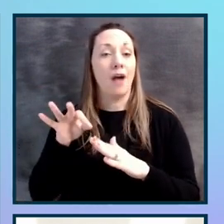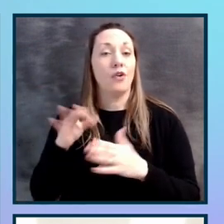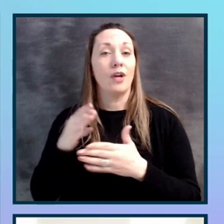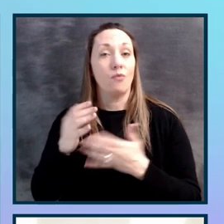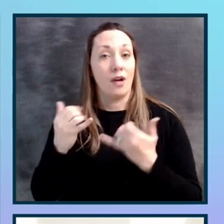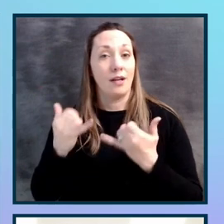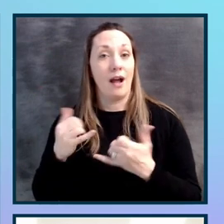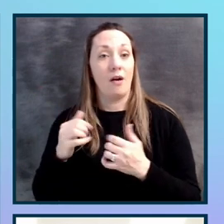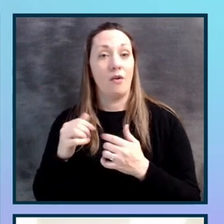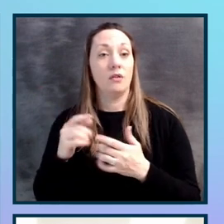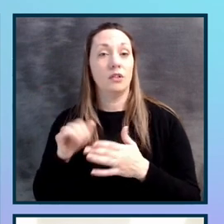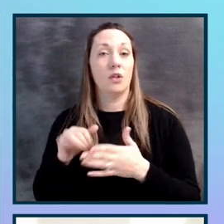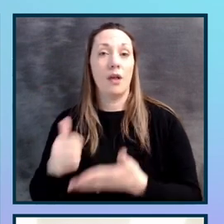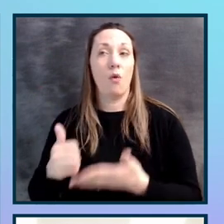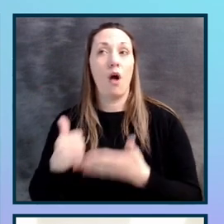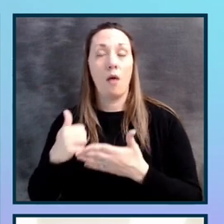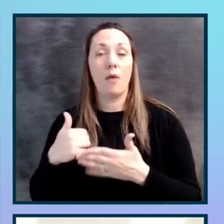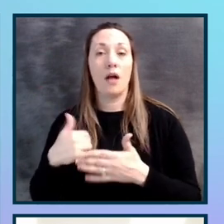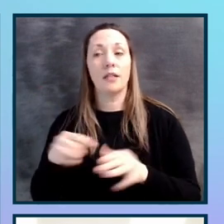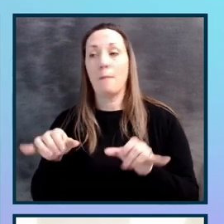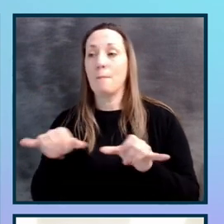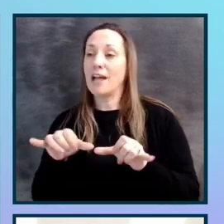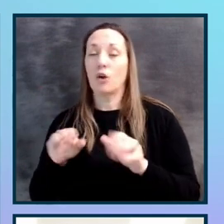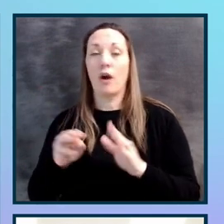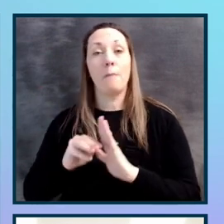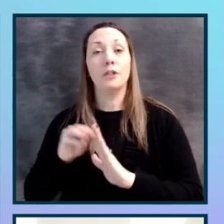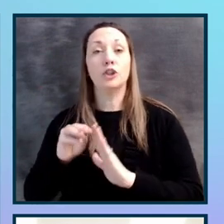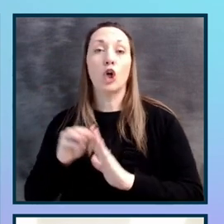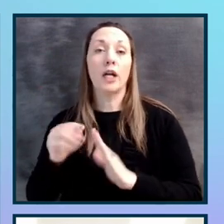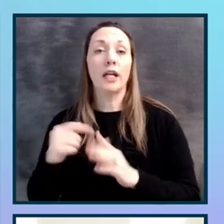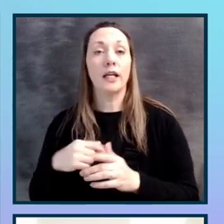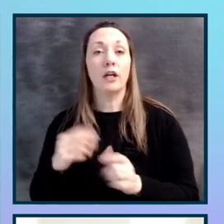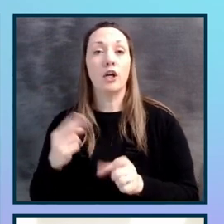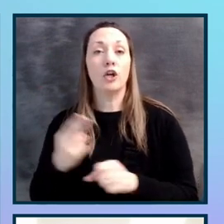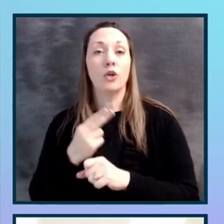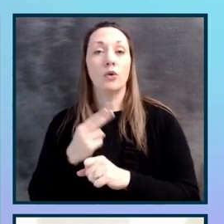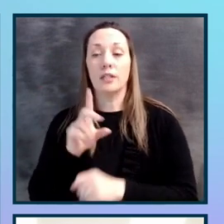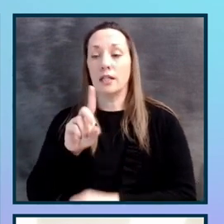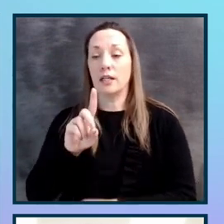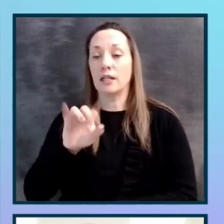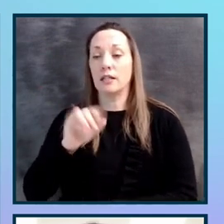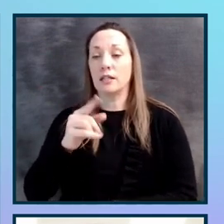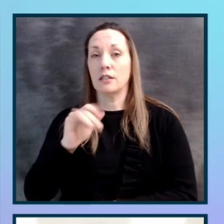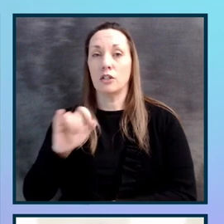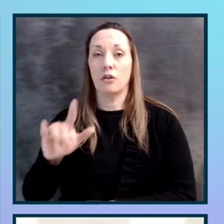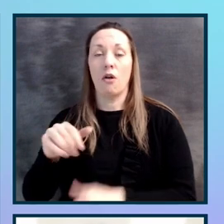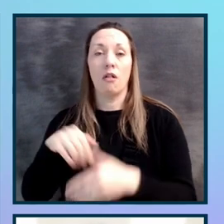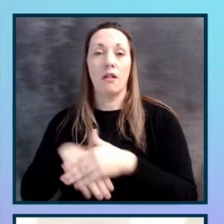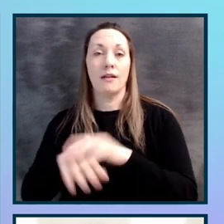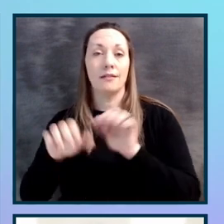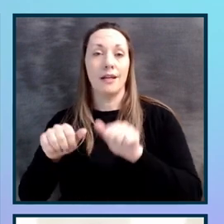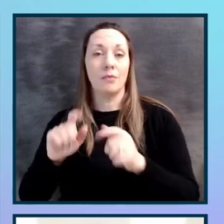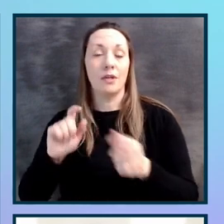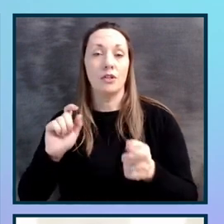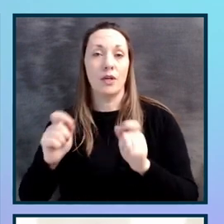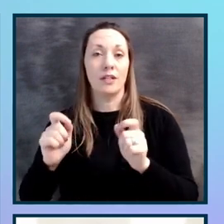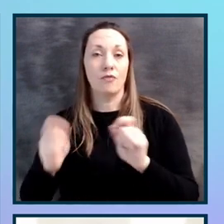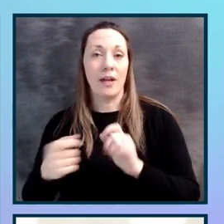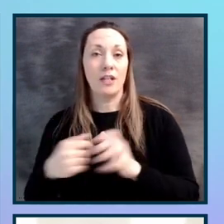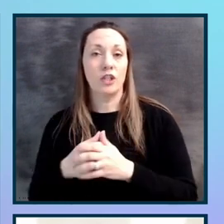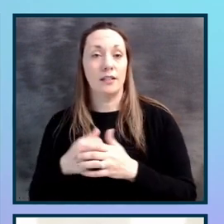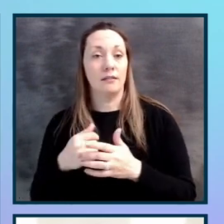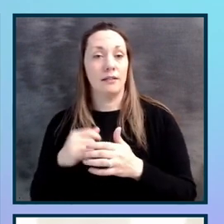helping us to measure our maturity using the Digital Accessibility Transformation Index or the DATI.